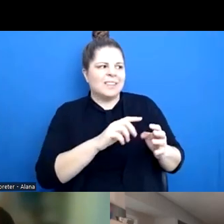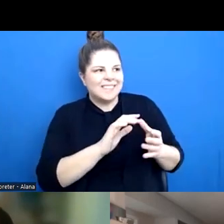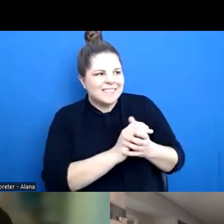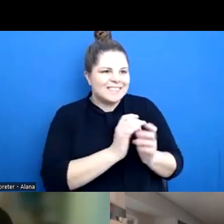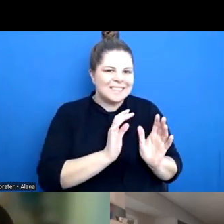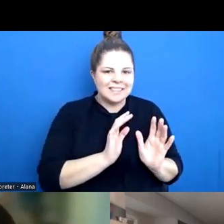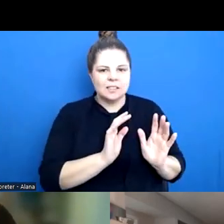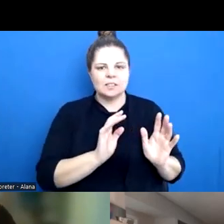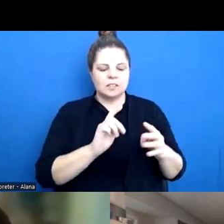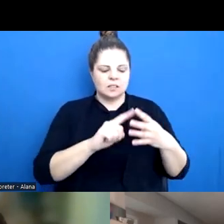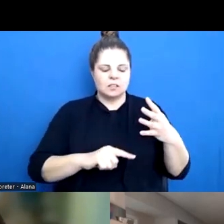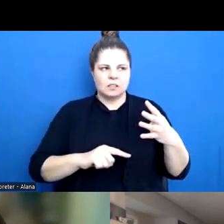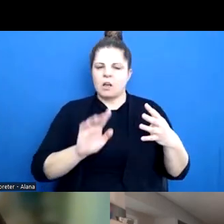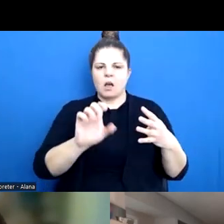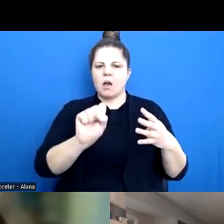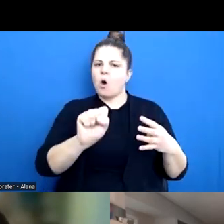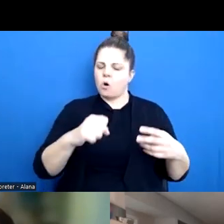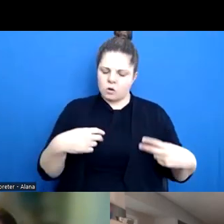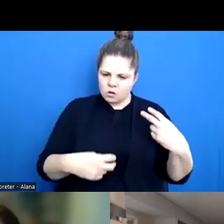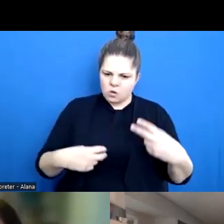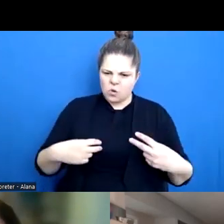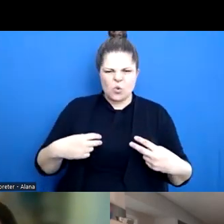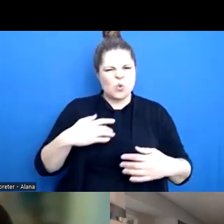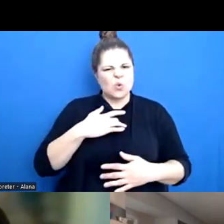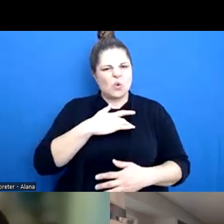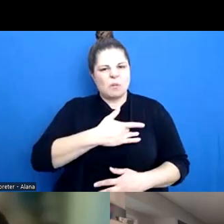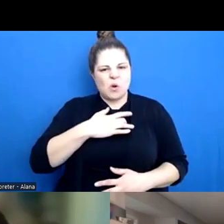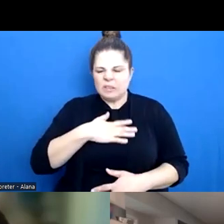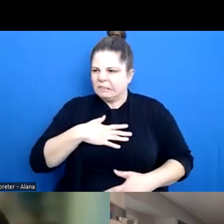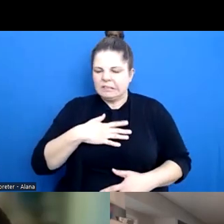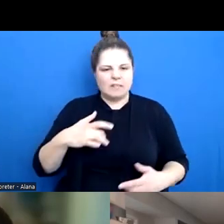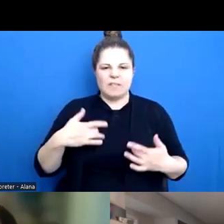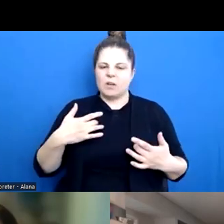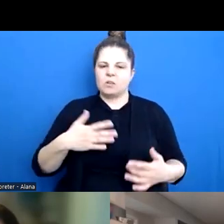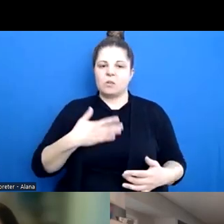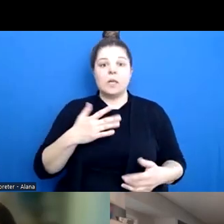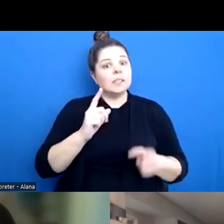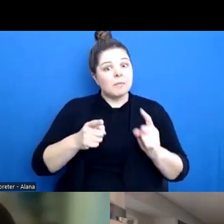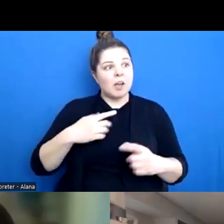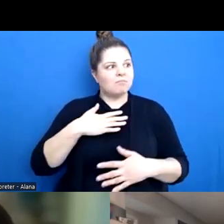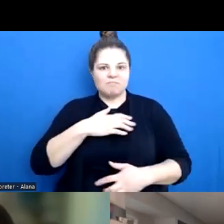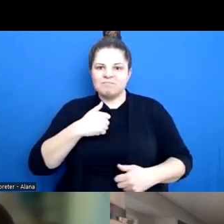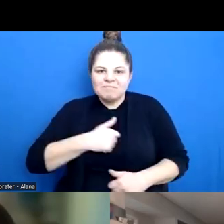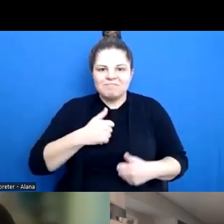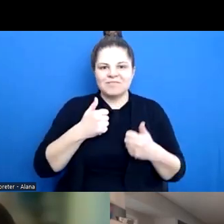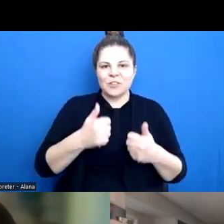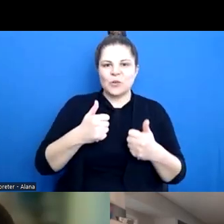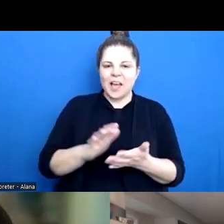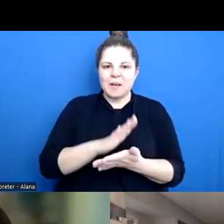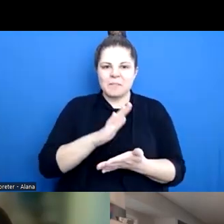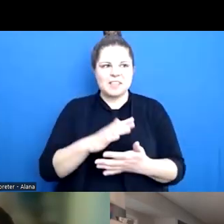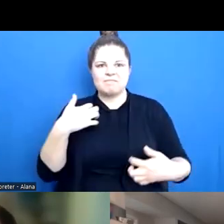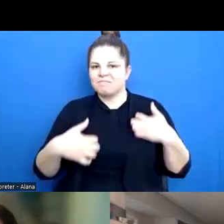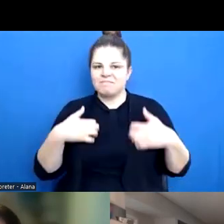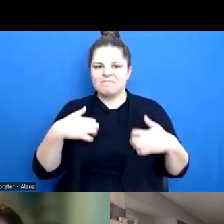body is telling us when we experience a range of emotions. And they can be very positive, joyful ones. What happens to our body when we're full of joy